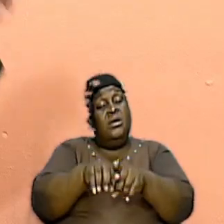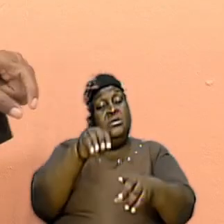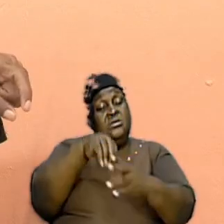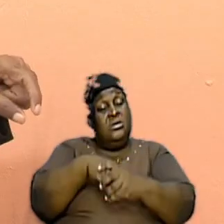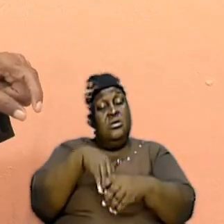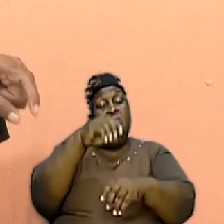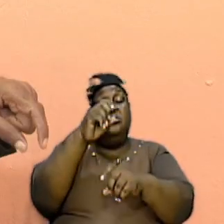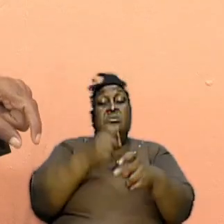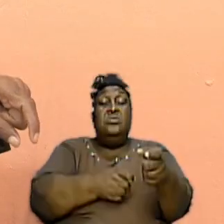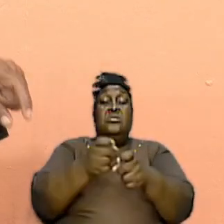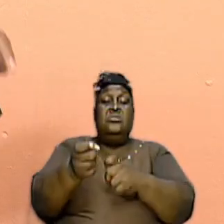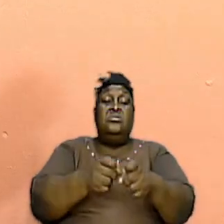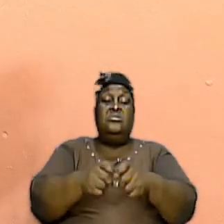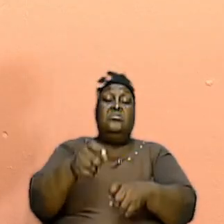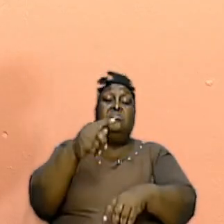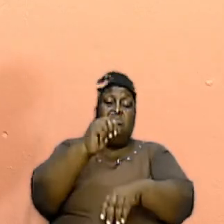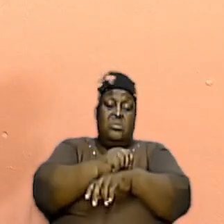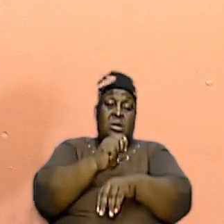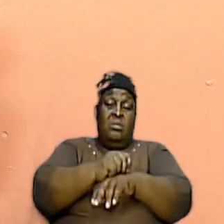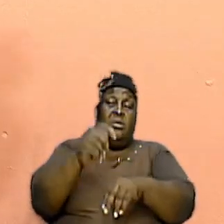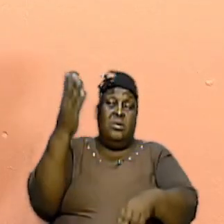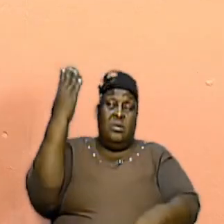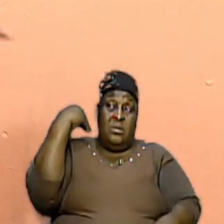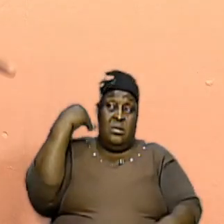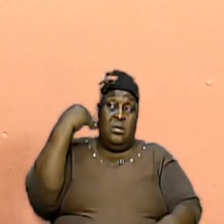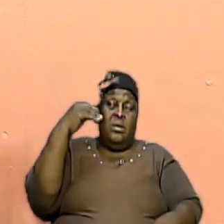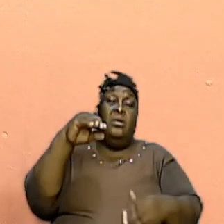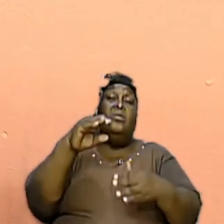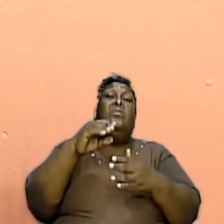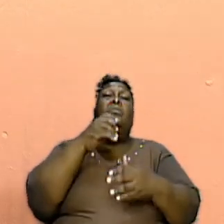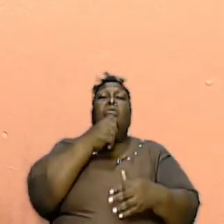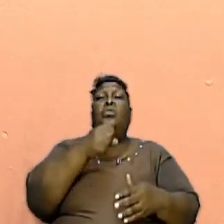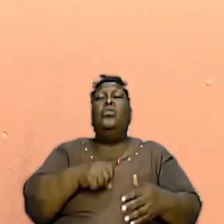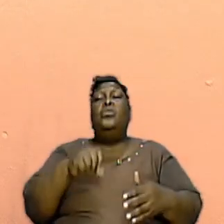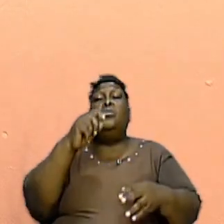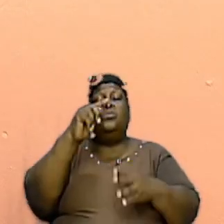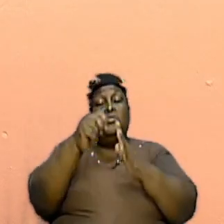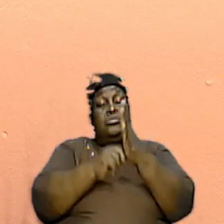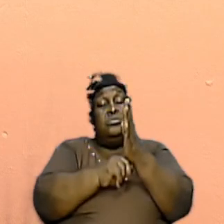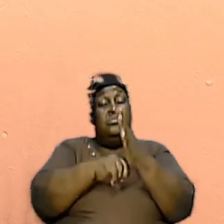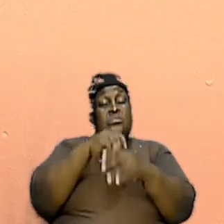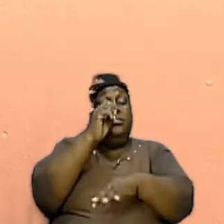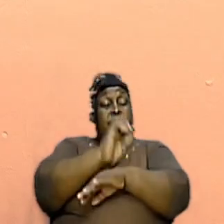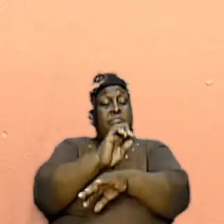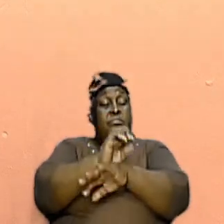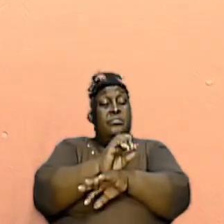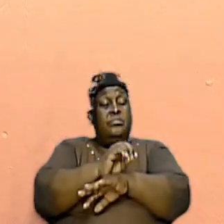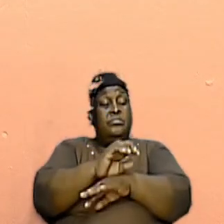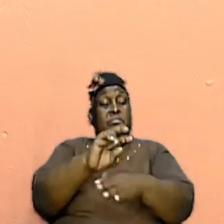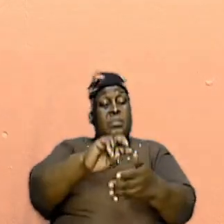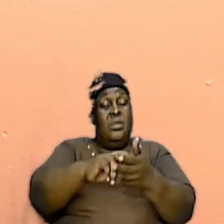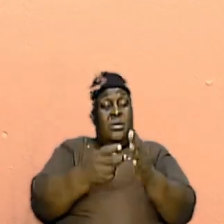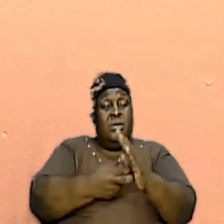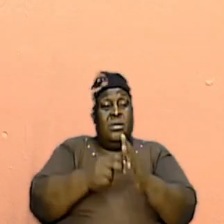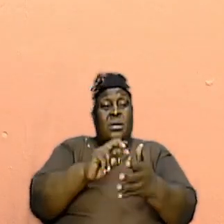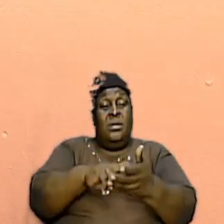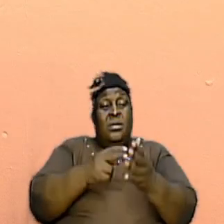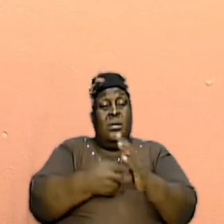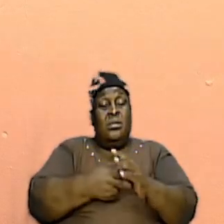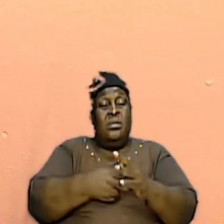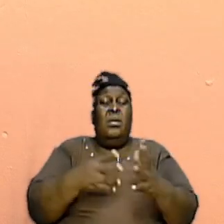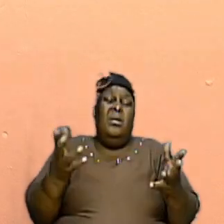of the tabernacle back there, I would call it the Old Testament church, it means that what is